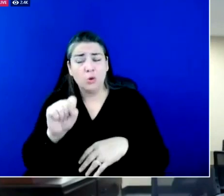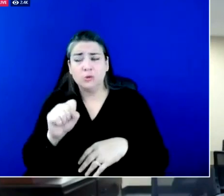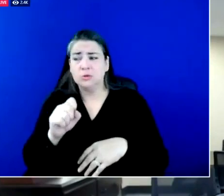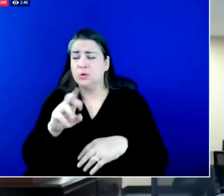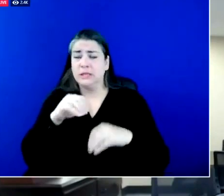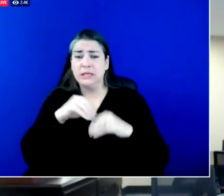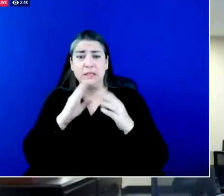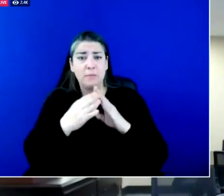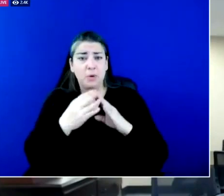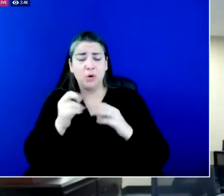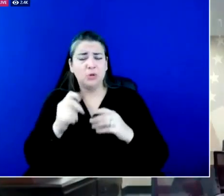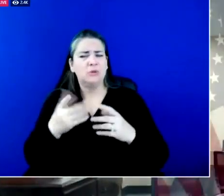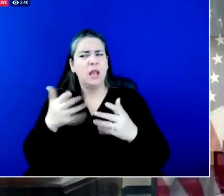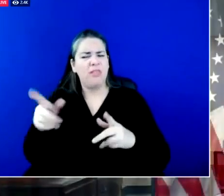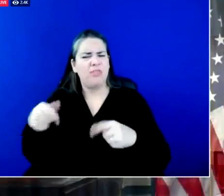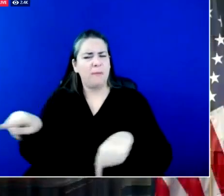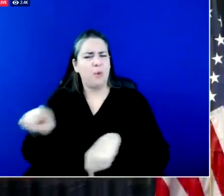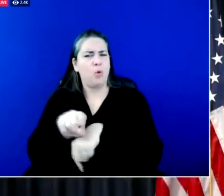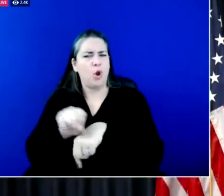the power back up